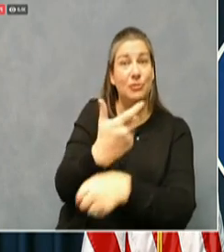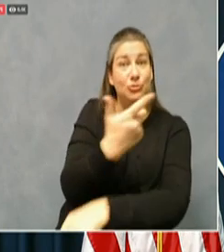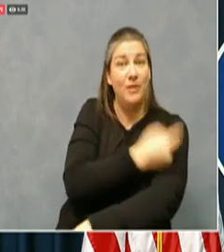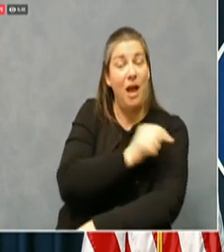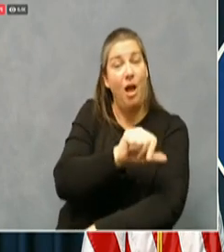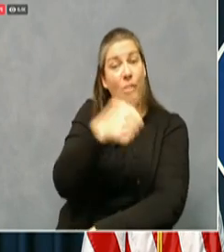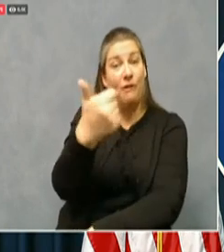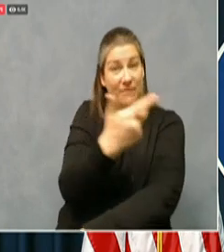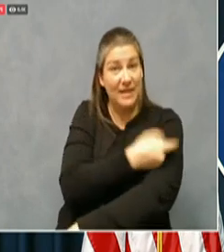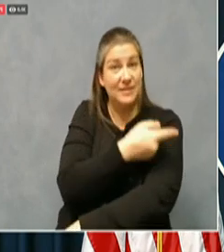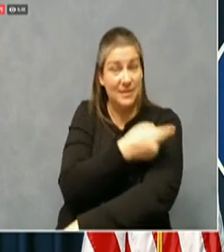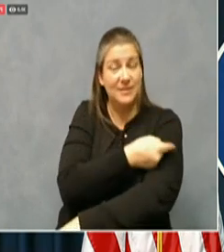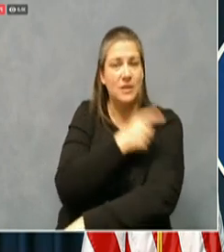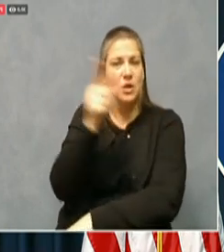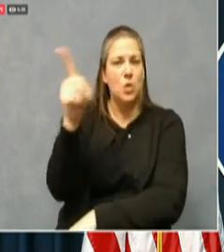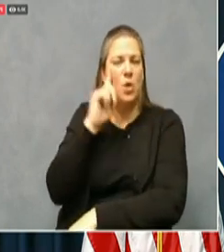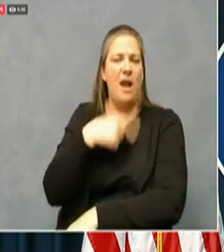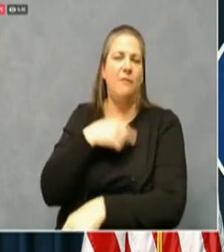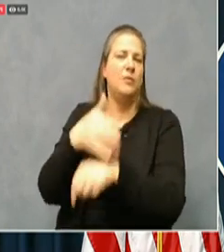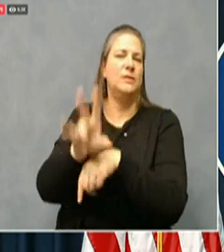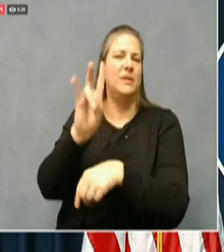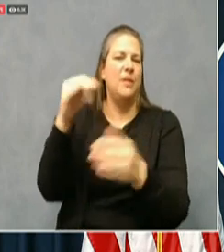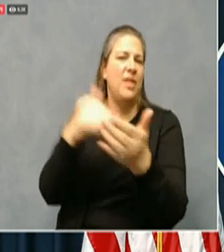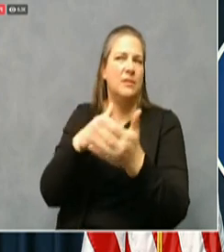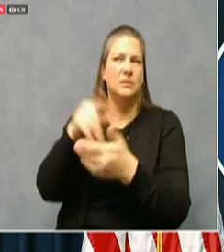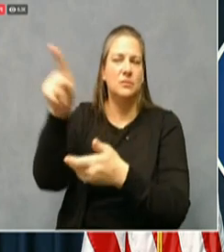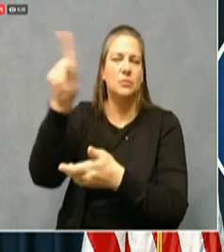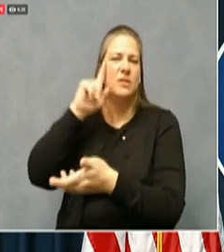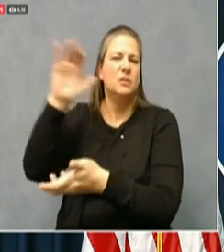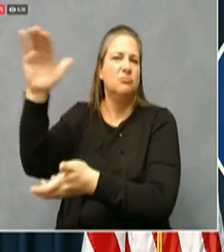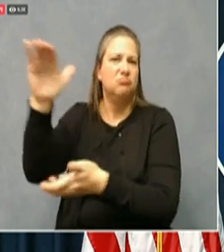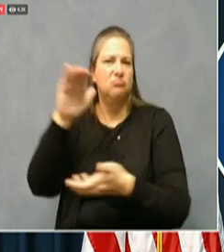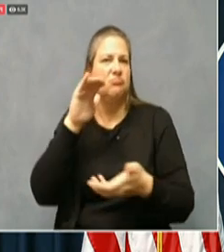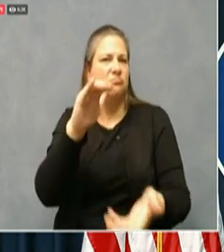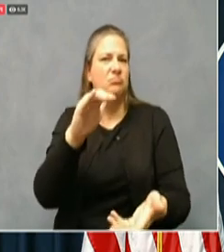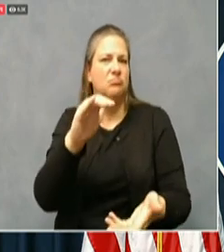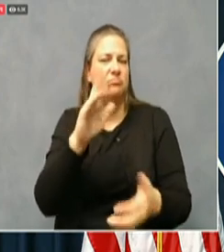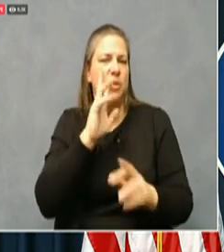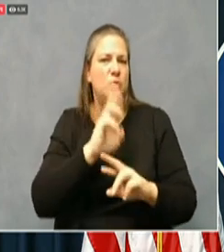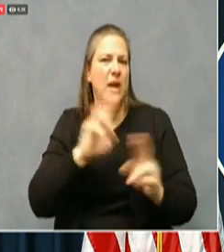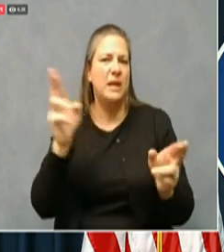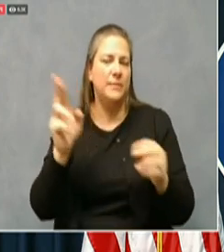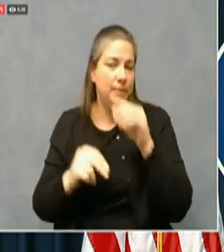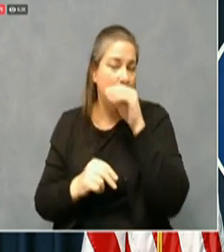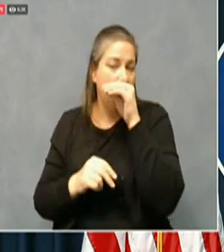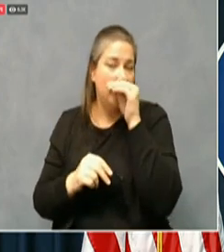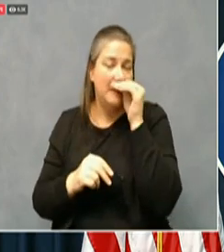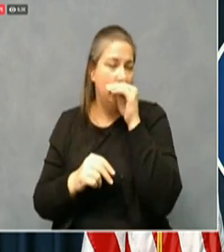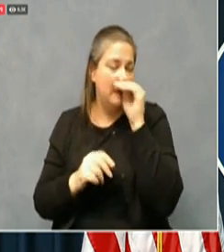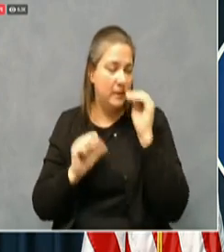with the second one being being held. Shelby Smithson WKYT.